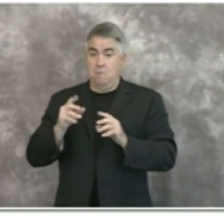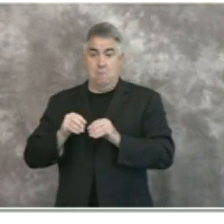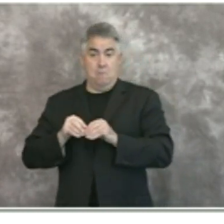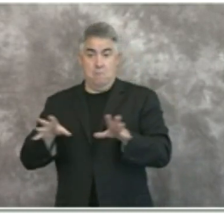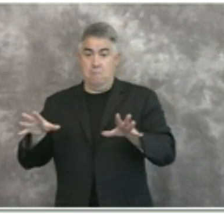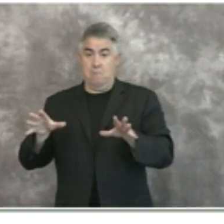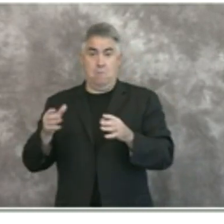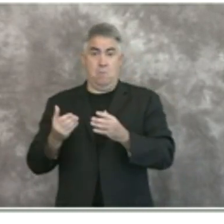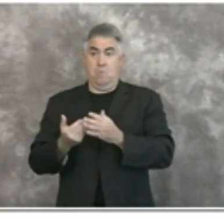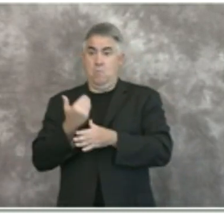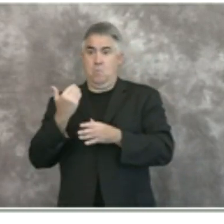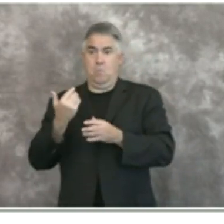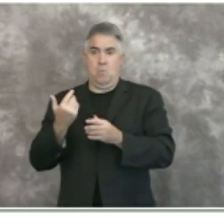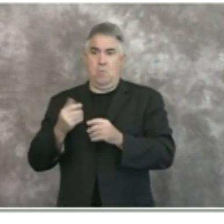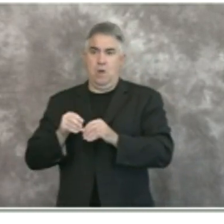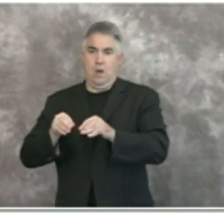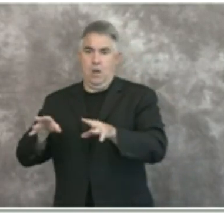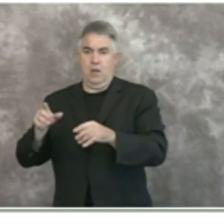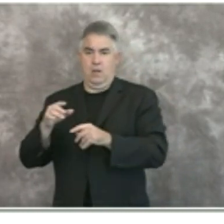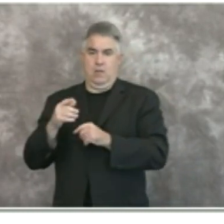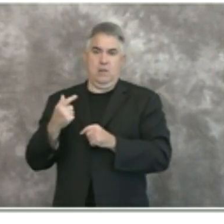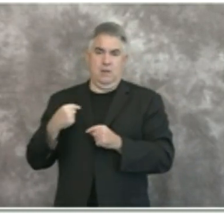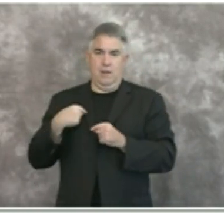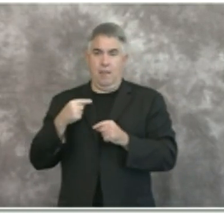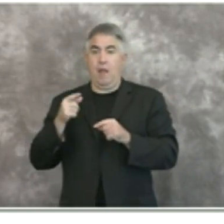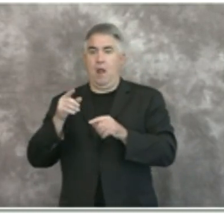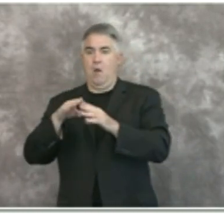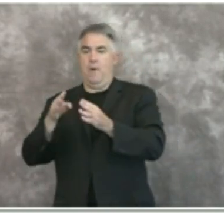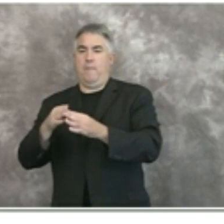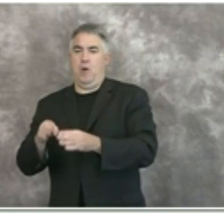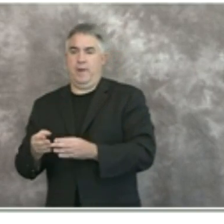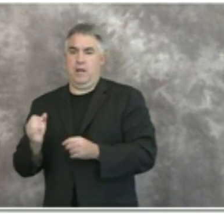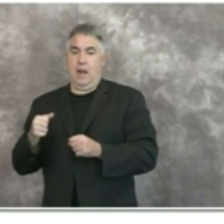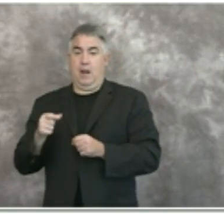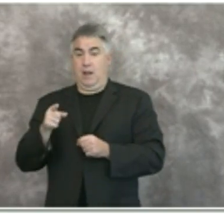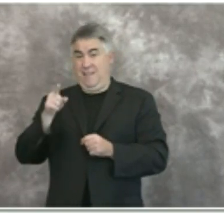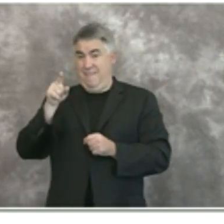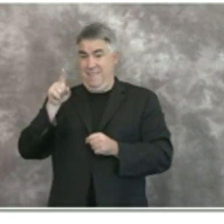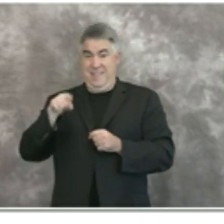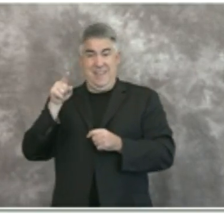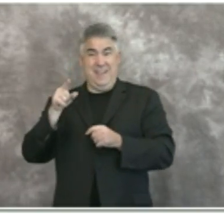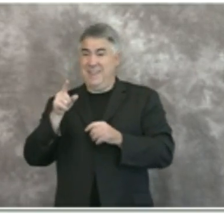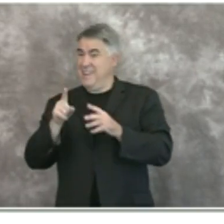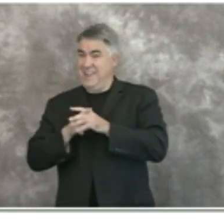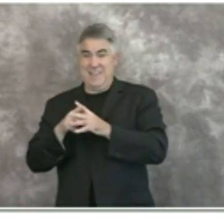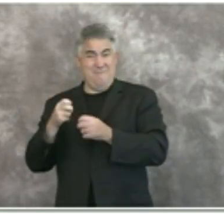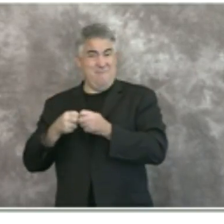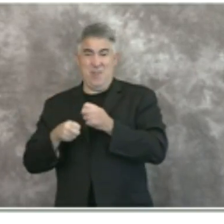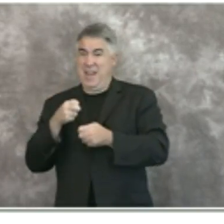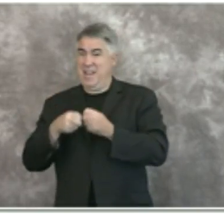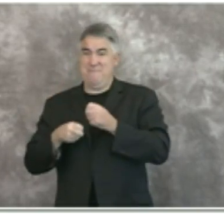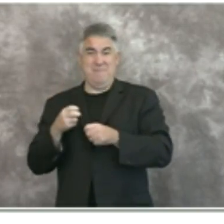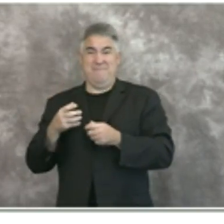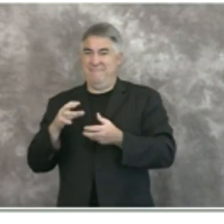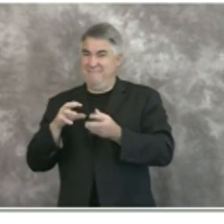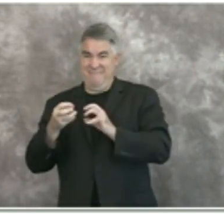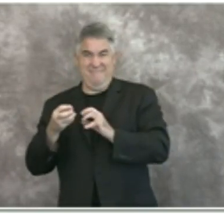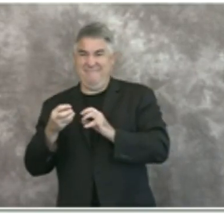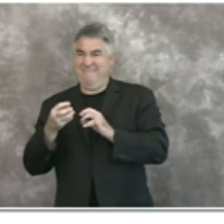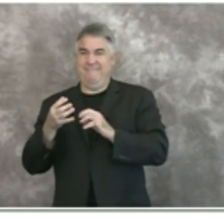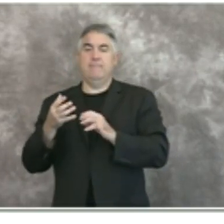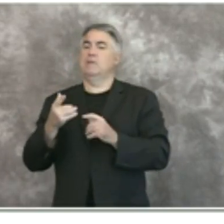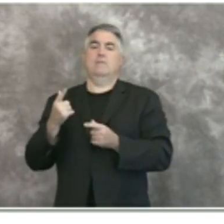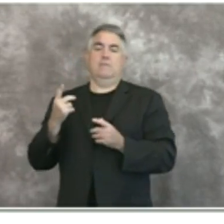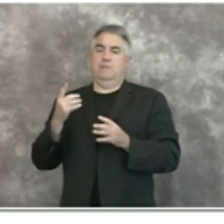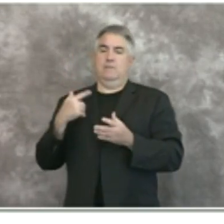uh as it relates to our ability to move forward any one of these three are triggered uh then we would take action the first